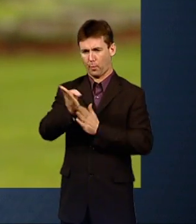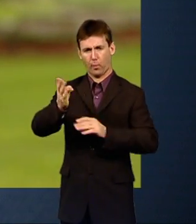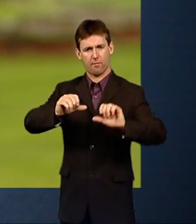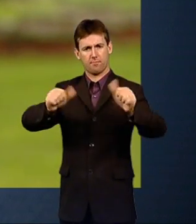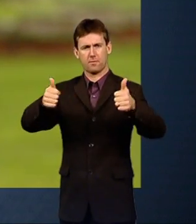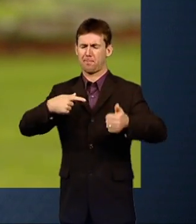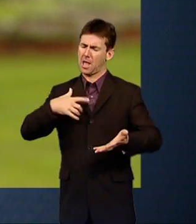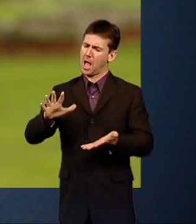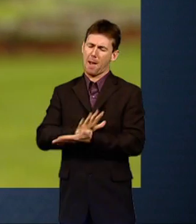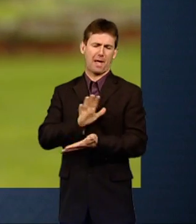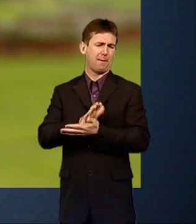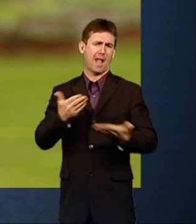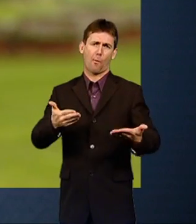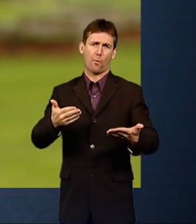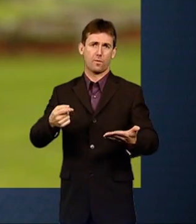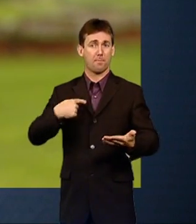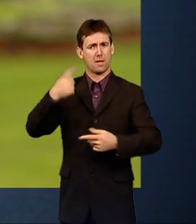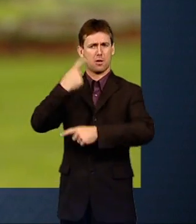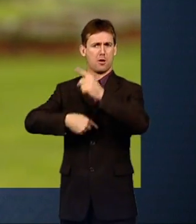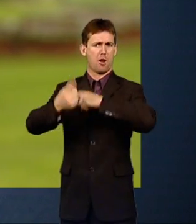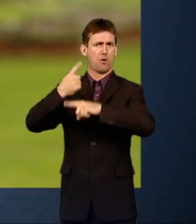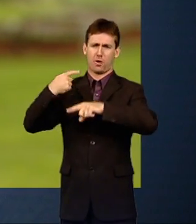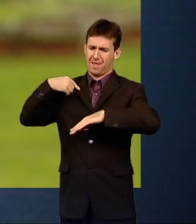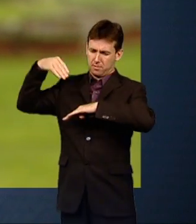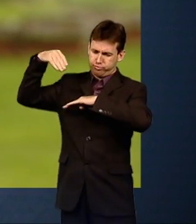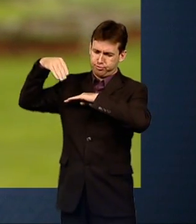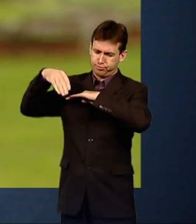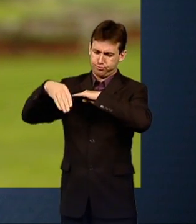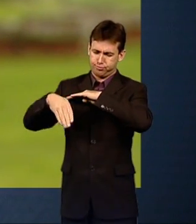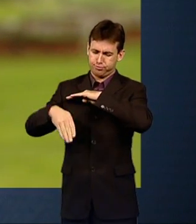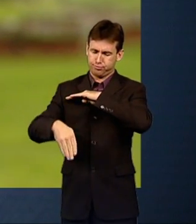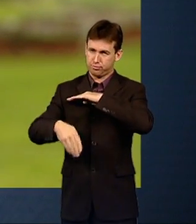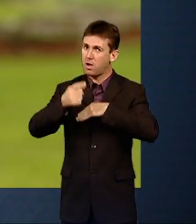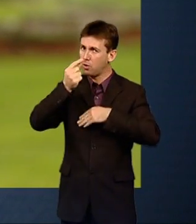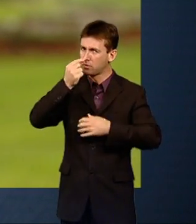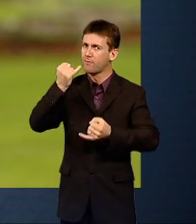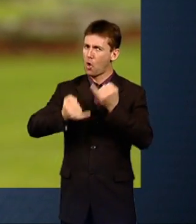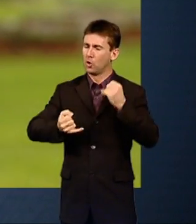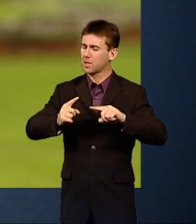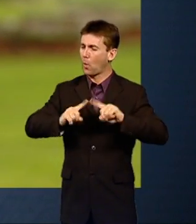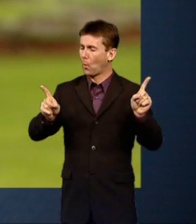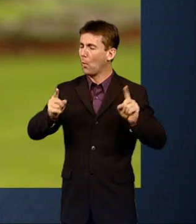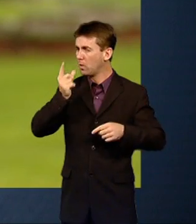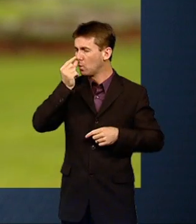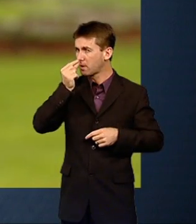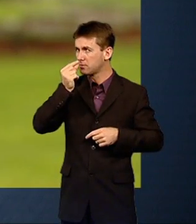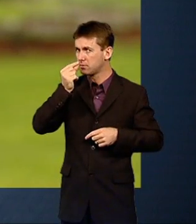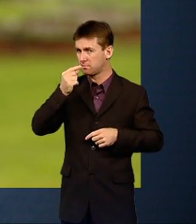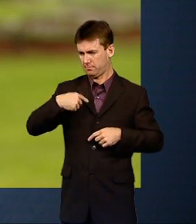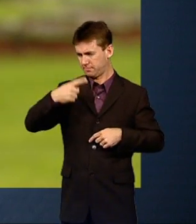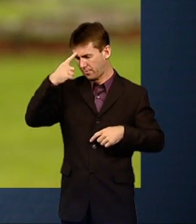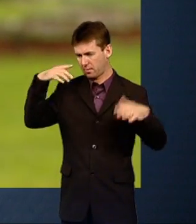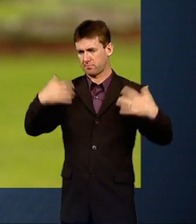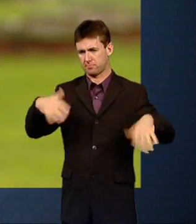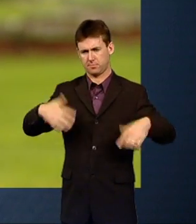I could have gone so the wrong way and ended up a mess. But I think it's quite an achievement